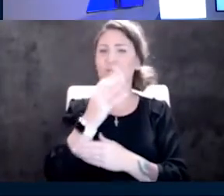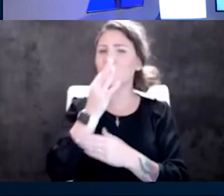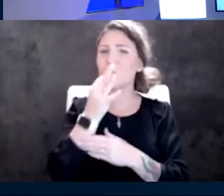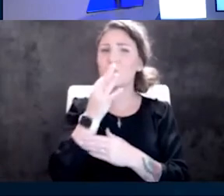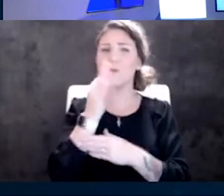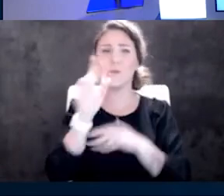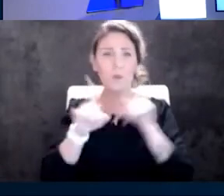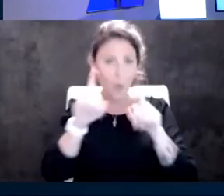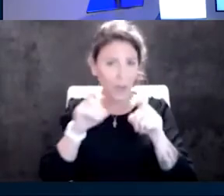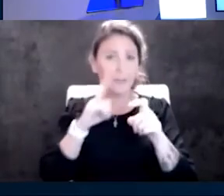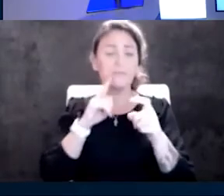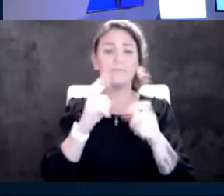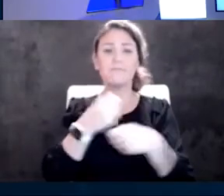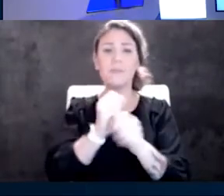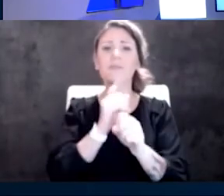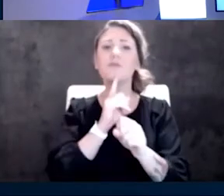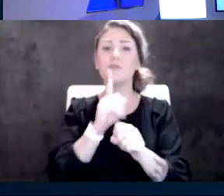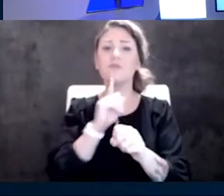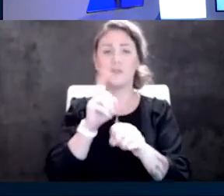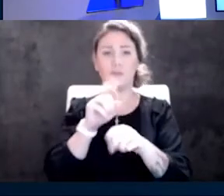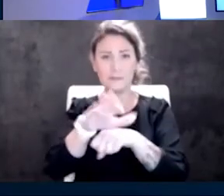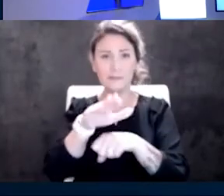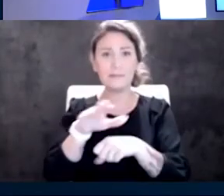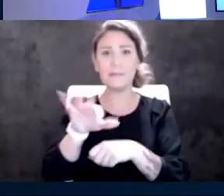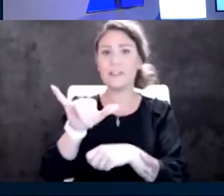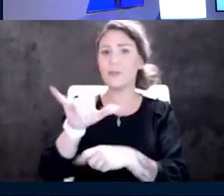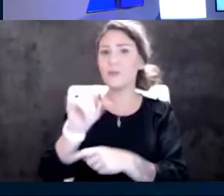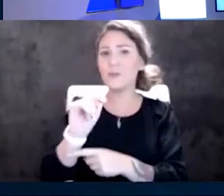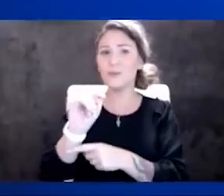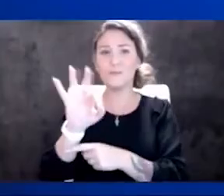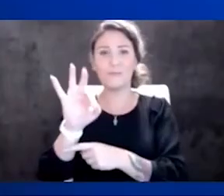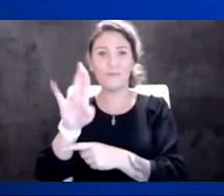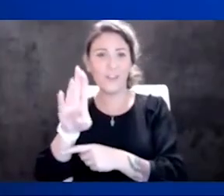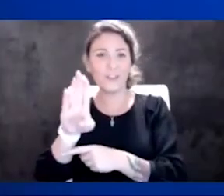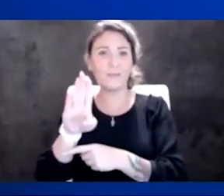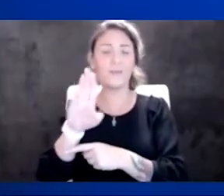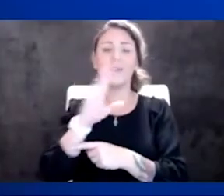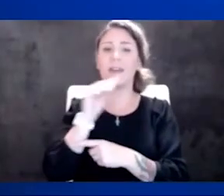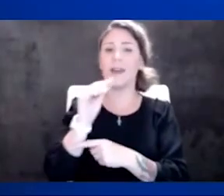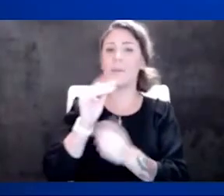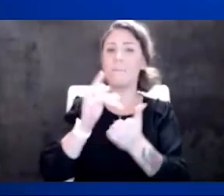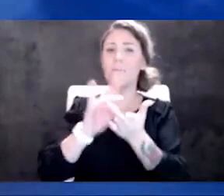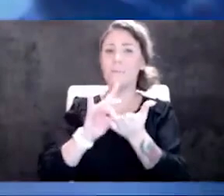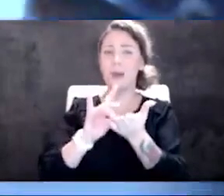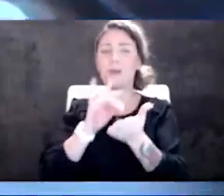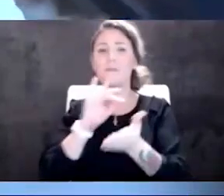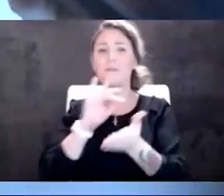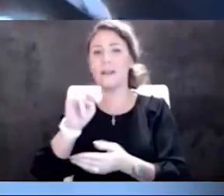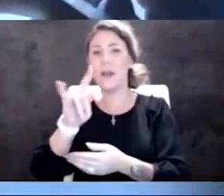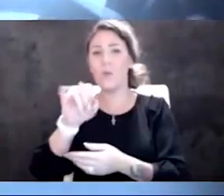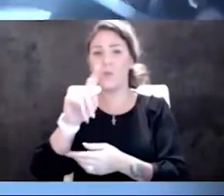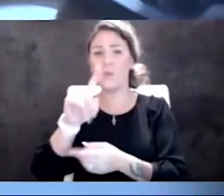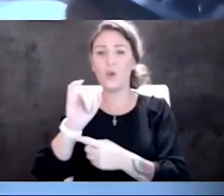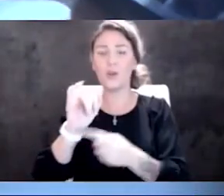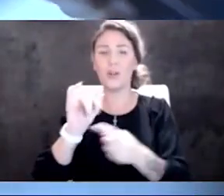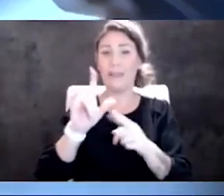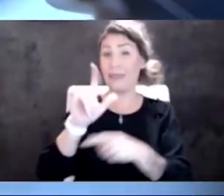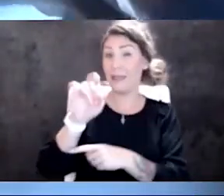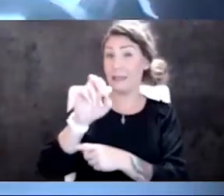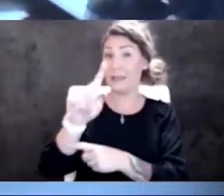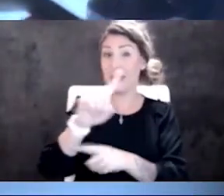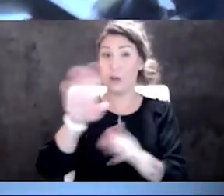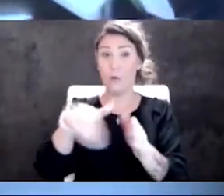sent into this on YouTube, Facebook, and the medicalnewsnetwork.org. You can find the links right here on your screen. Dr.